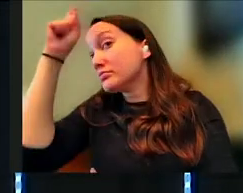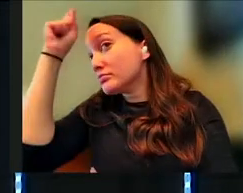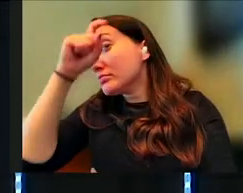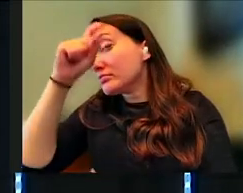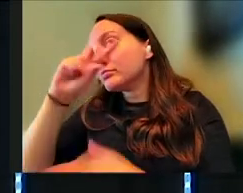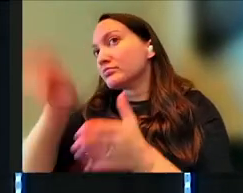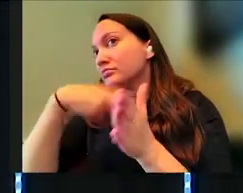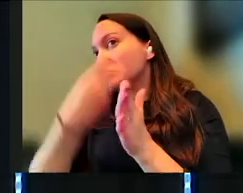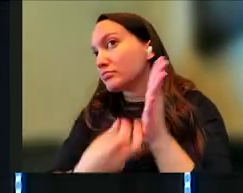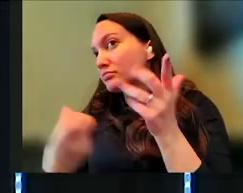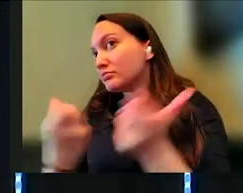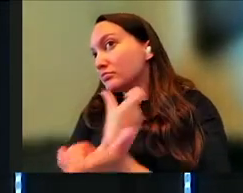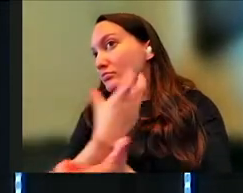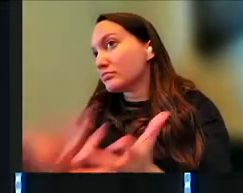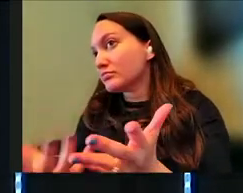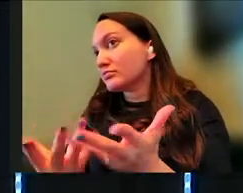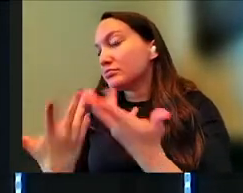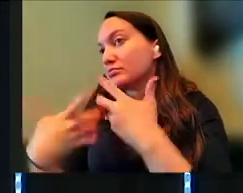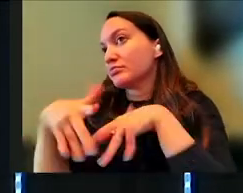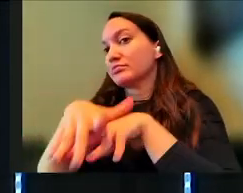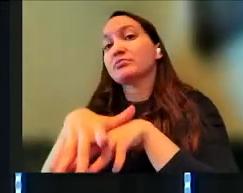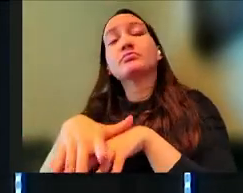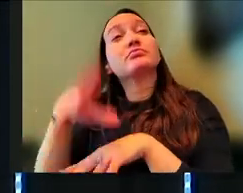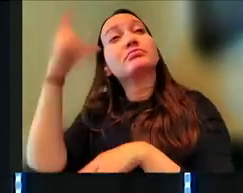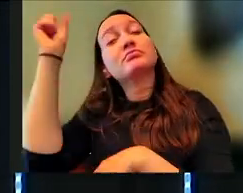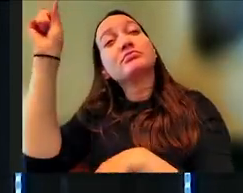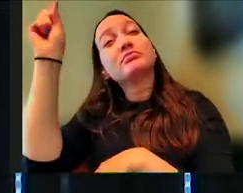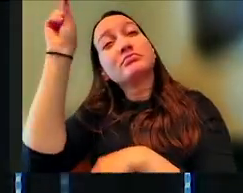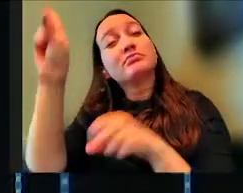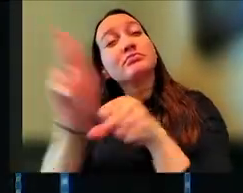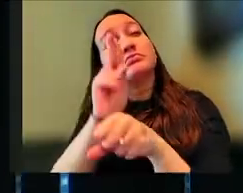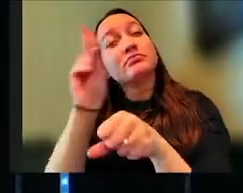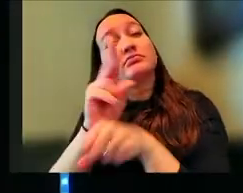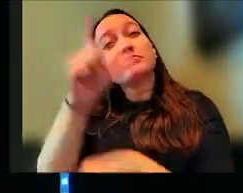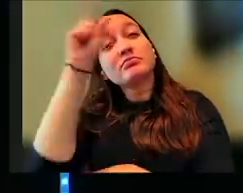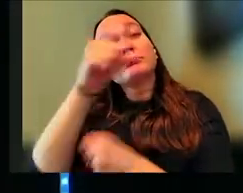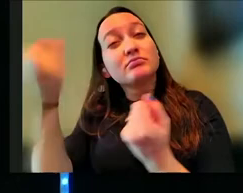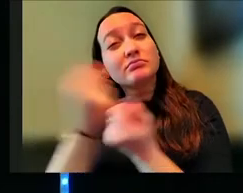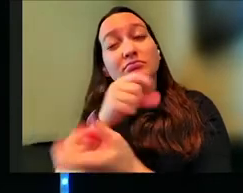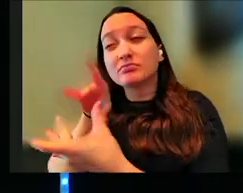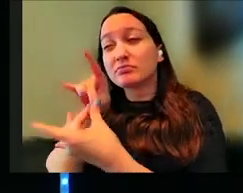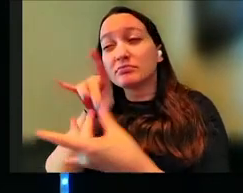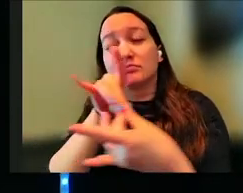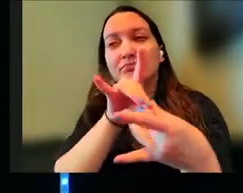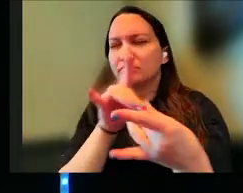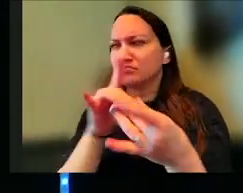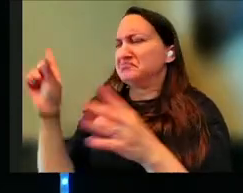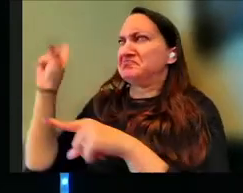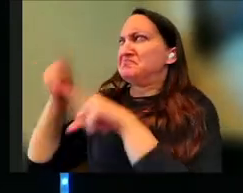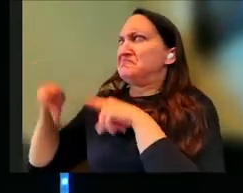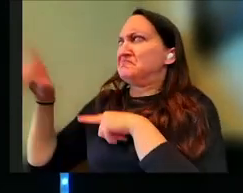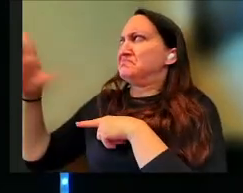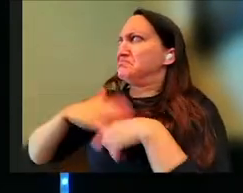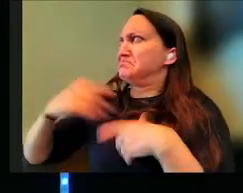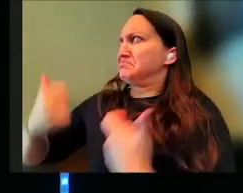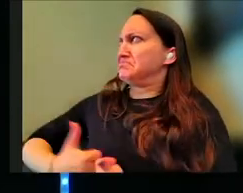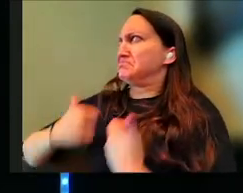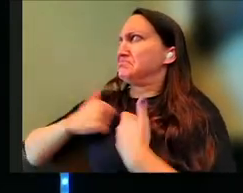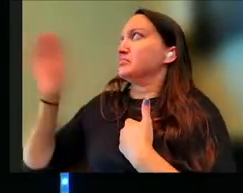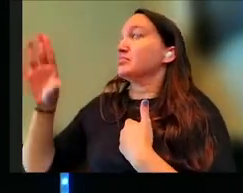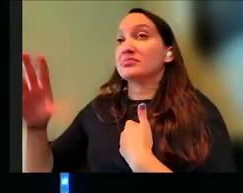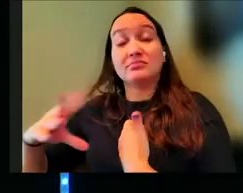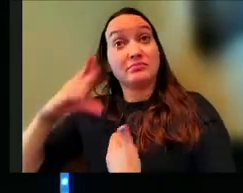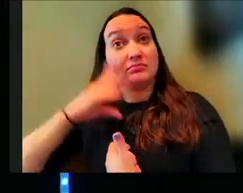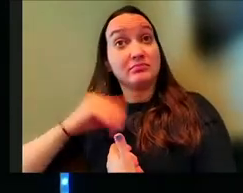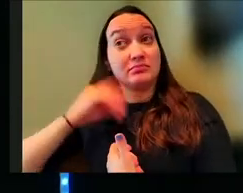in all things. God uses wisdom in all things. So we got to get out of that mindset. If you can't use it in my life, it's like, no, God has used it from